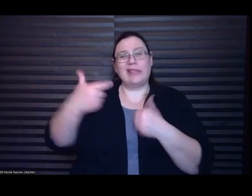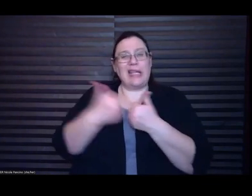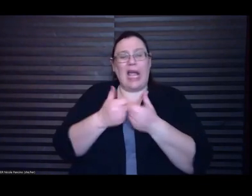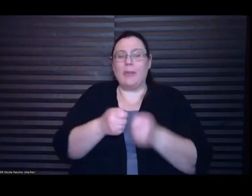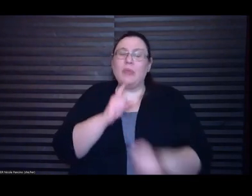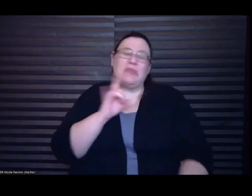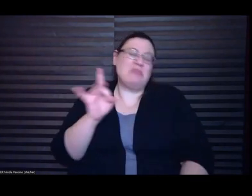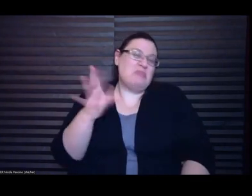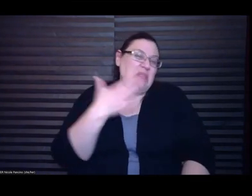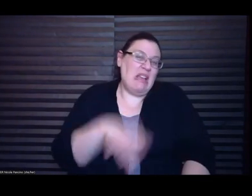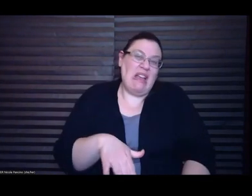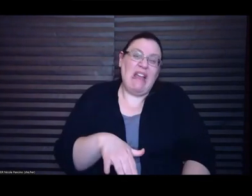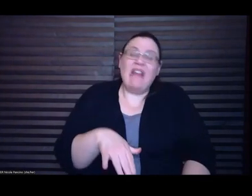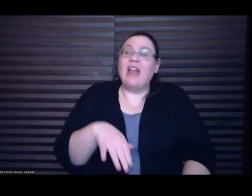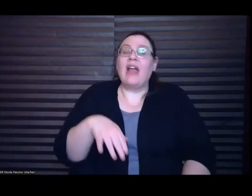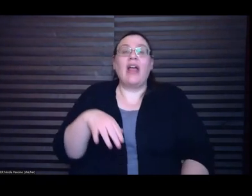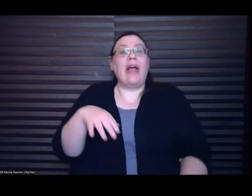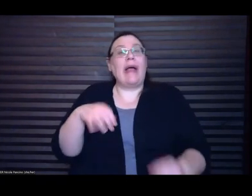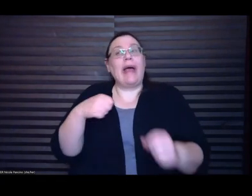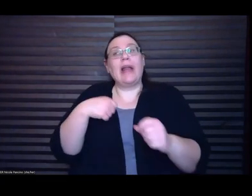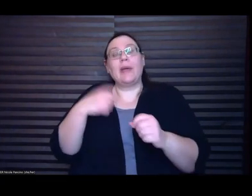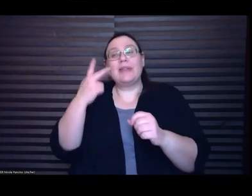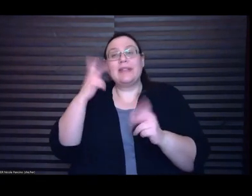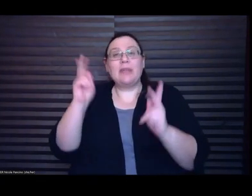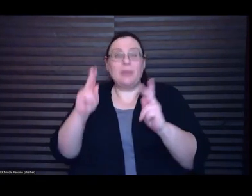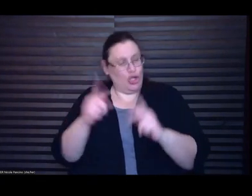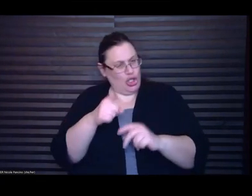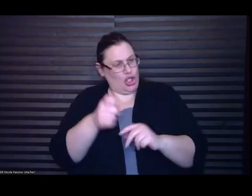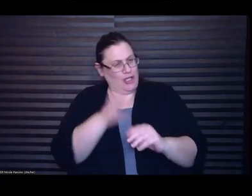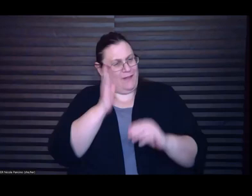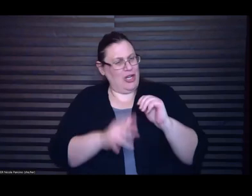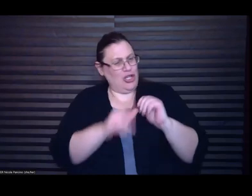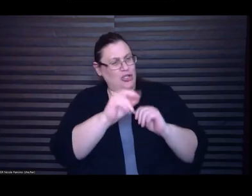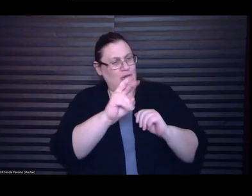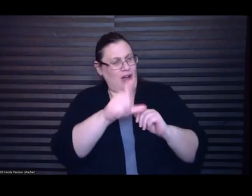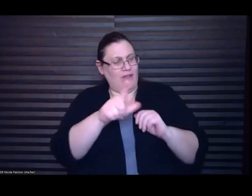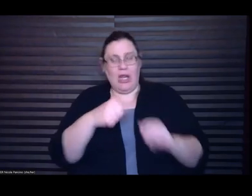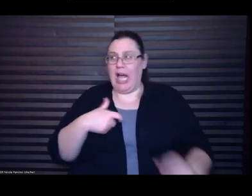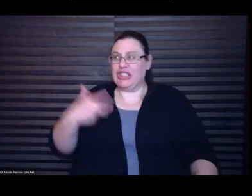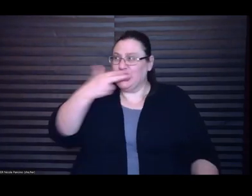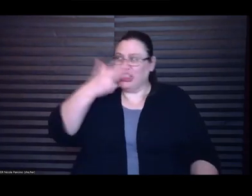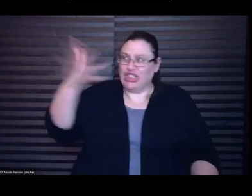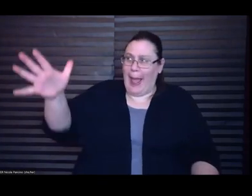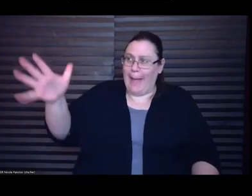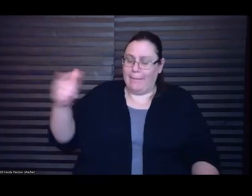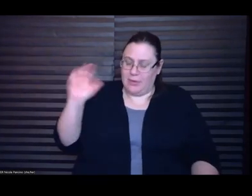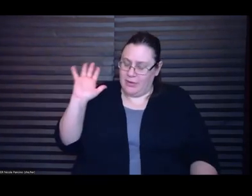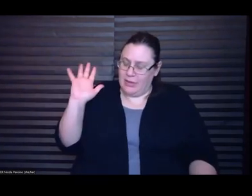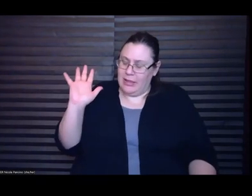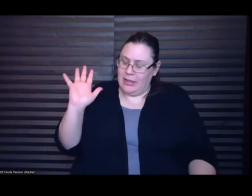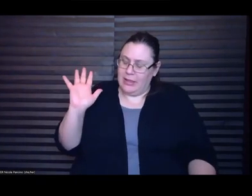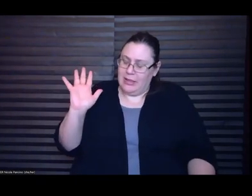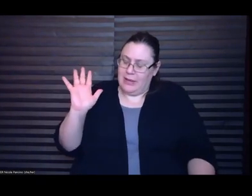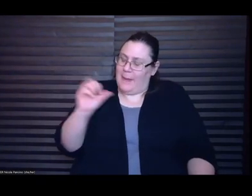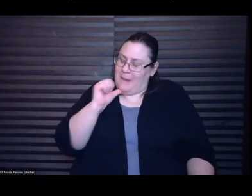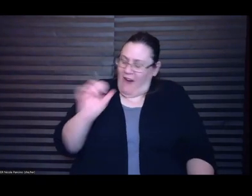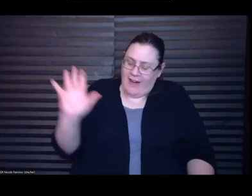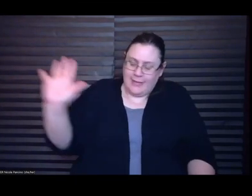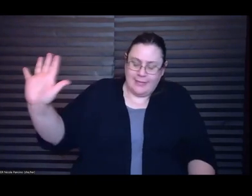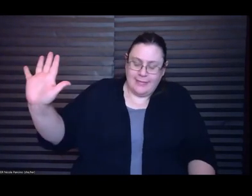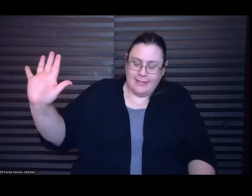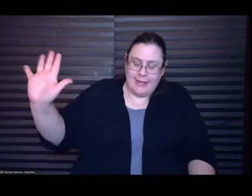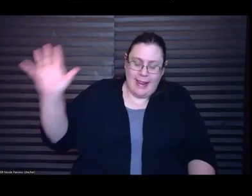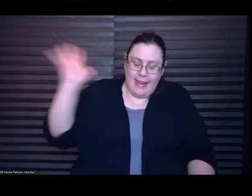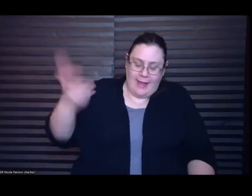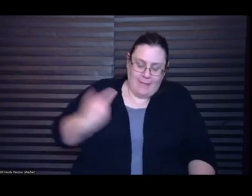your novel and I was like shut up no I'm not leave me alone so yeah so I